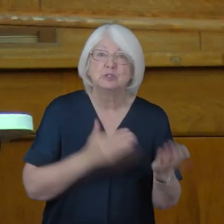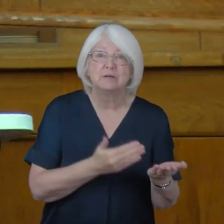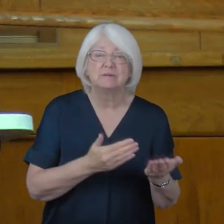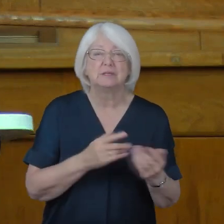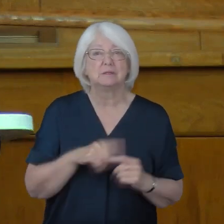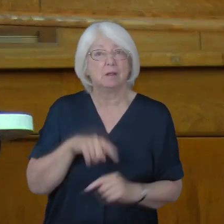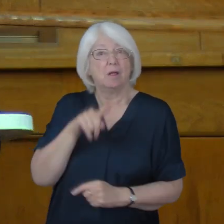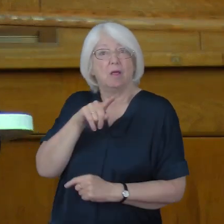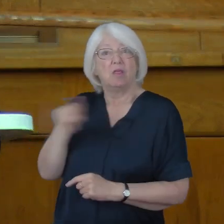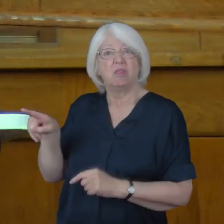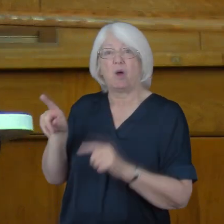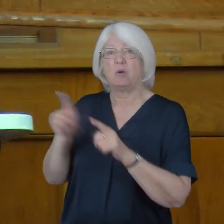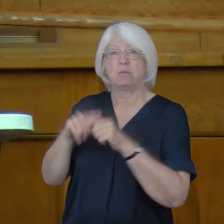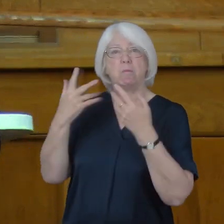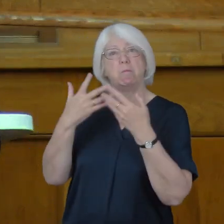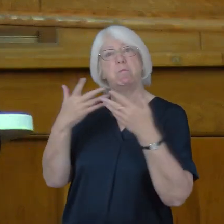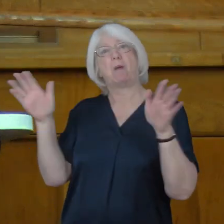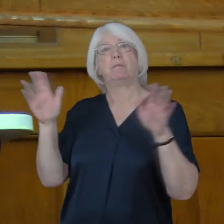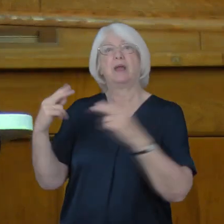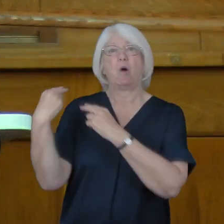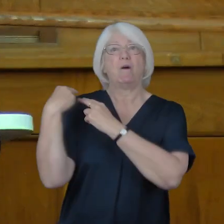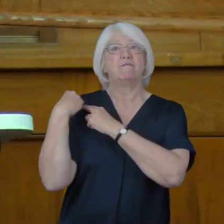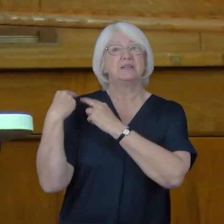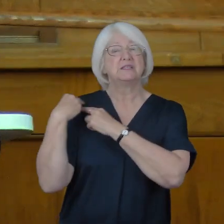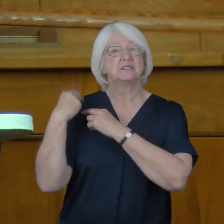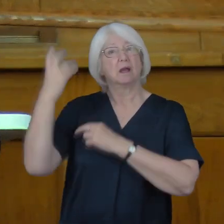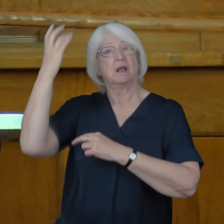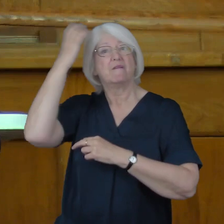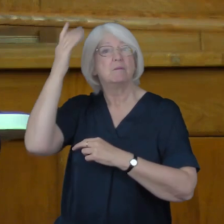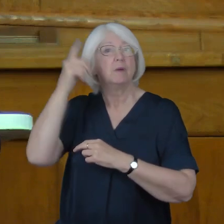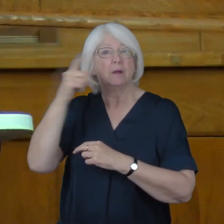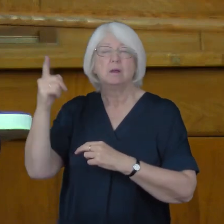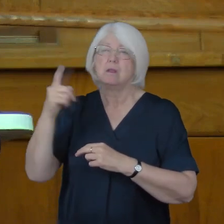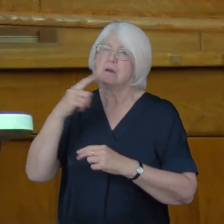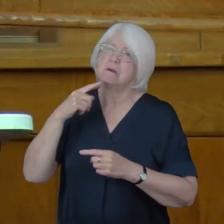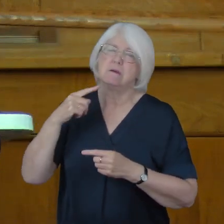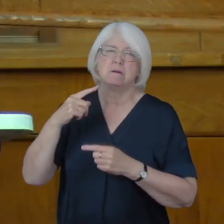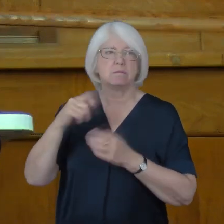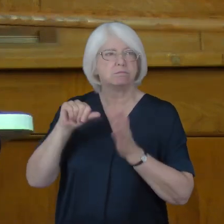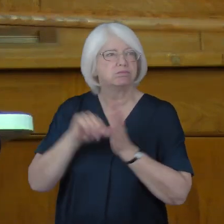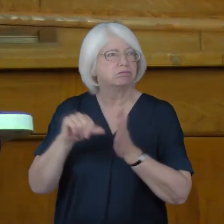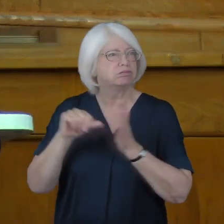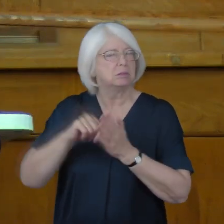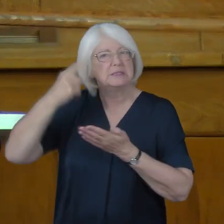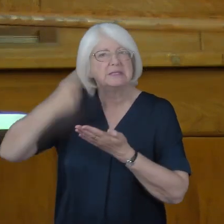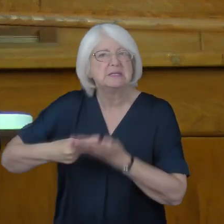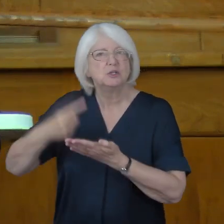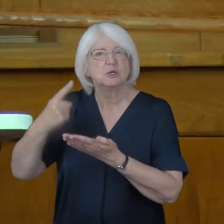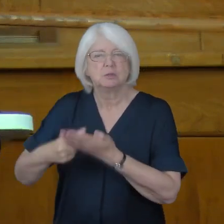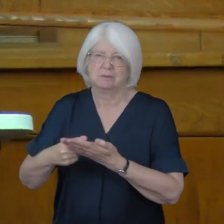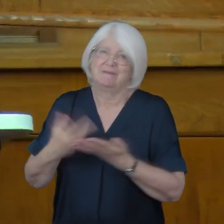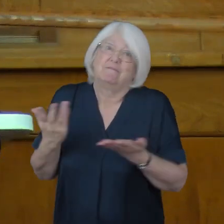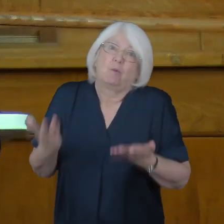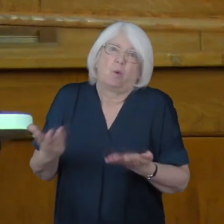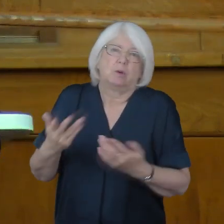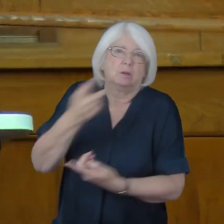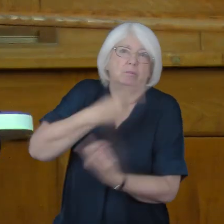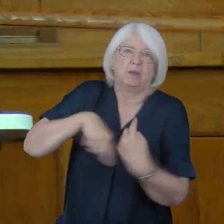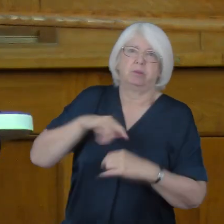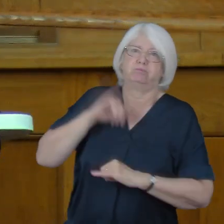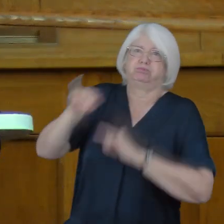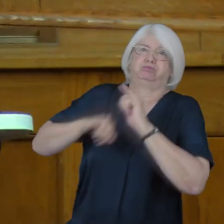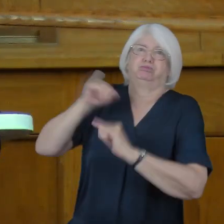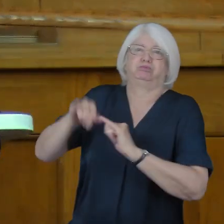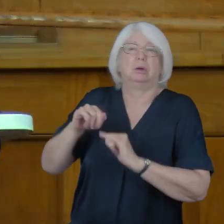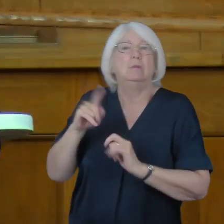office who have made hard decisions, inevitably come in for sharp criticism, but who continue